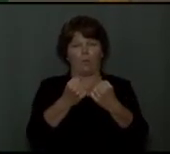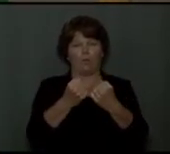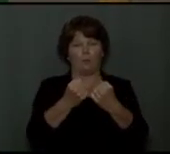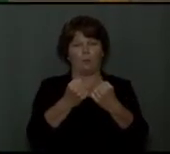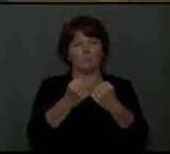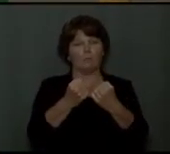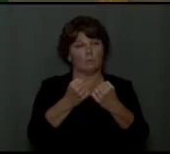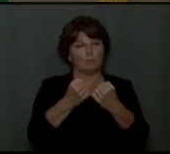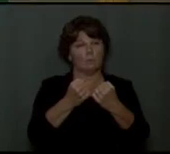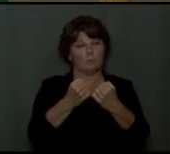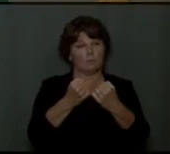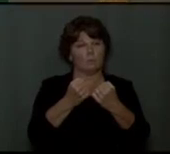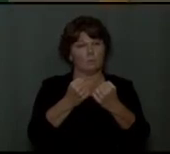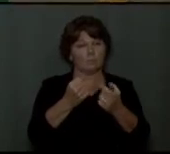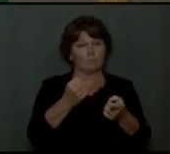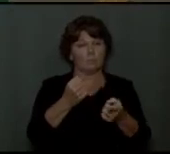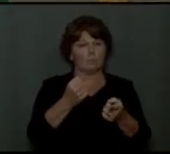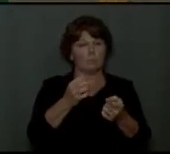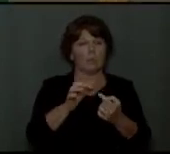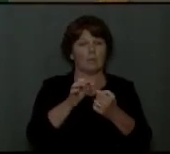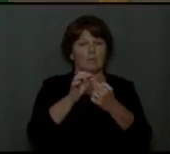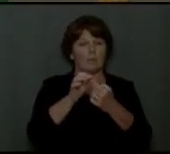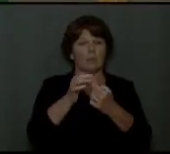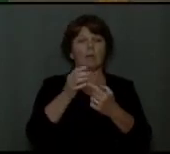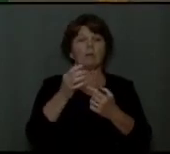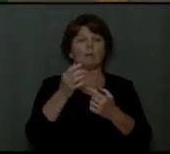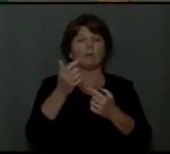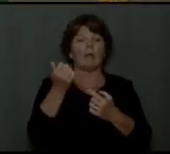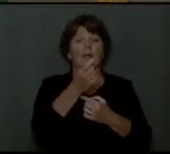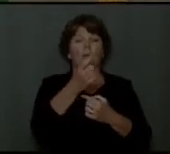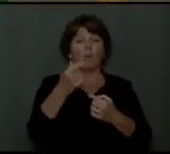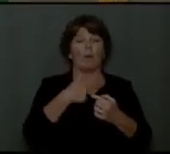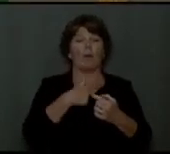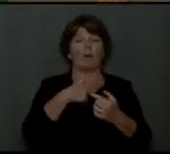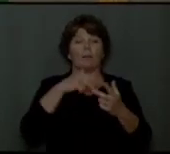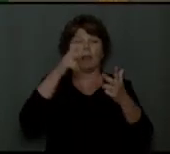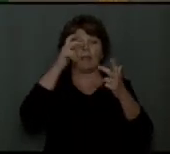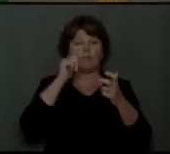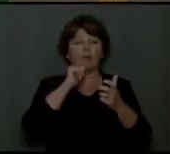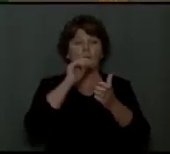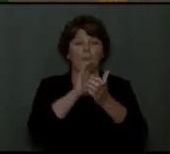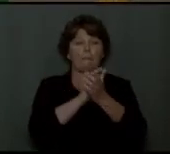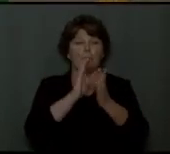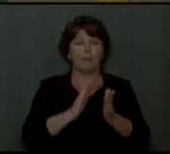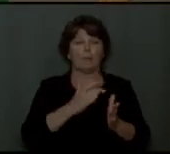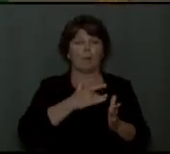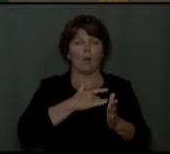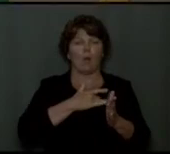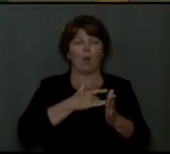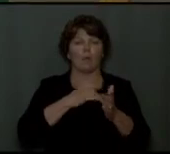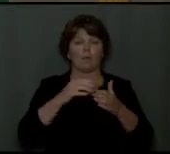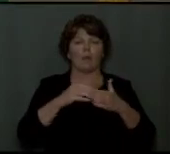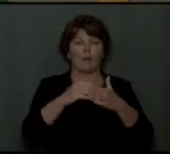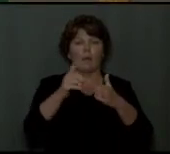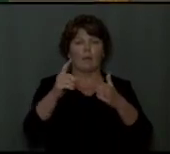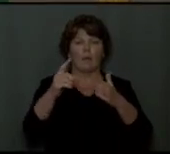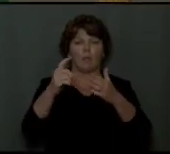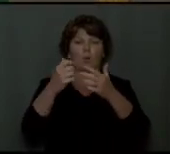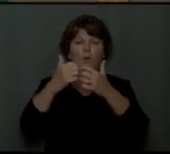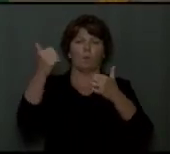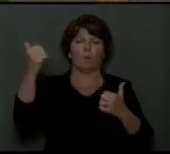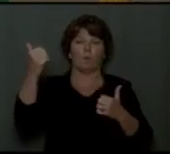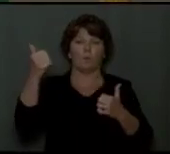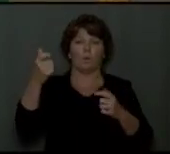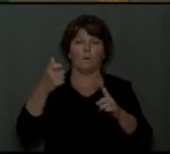says, there be in any of you an evil, unbelieving heart, leading you to fall away from the living God.